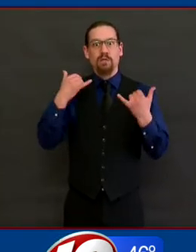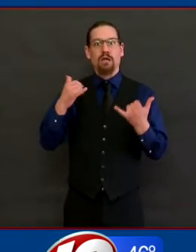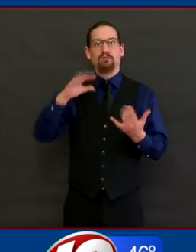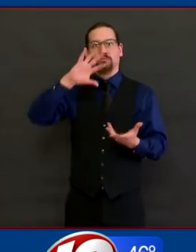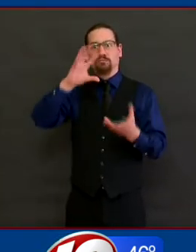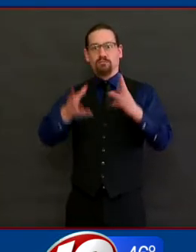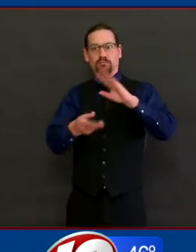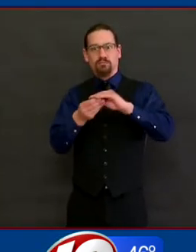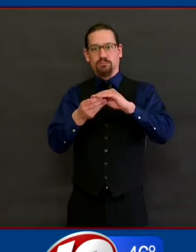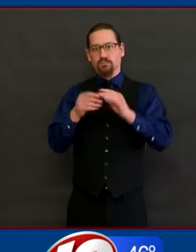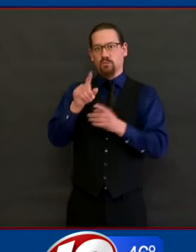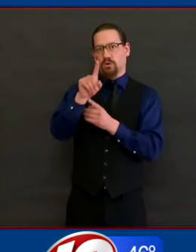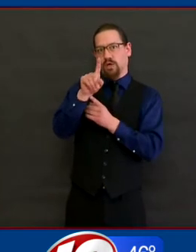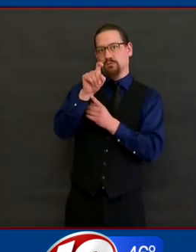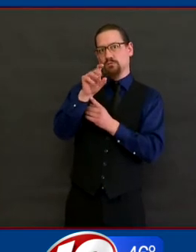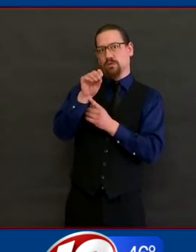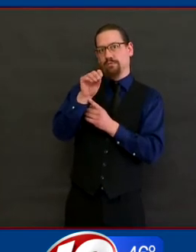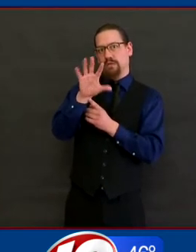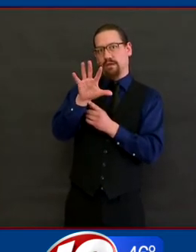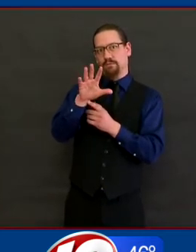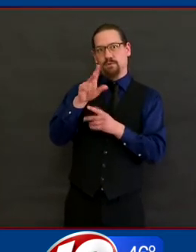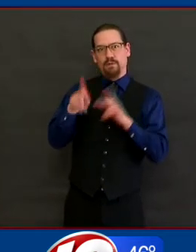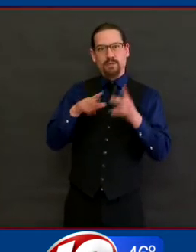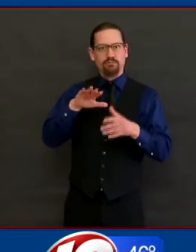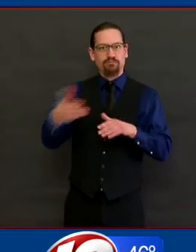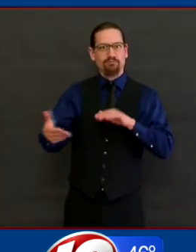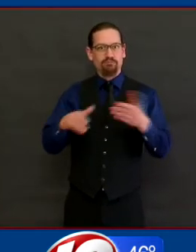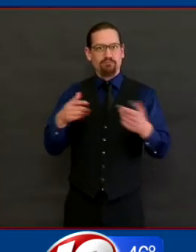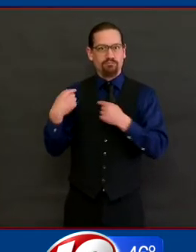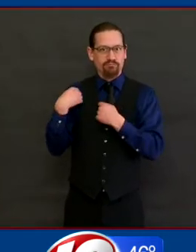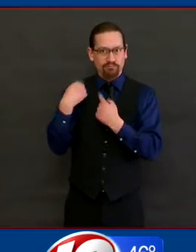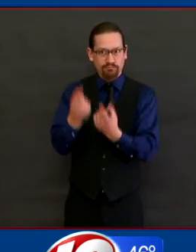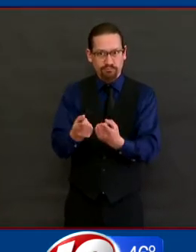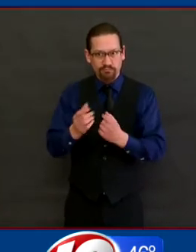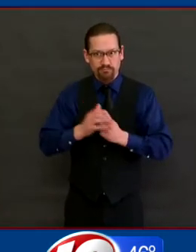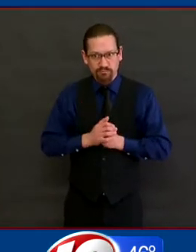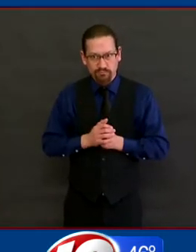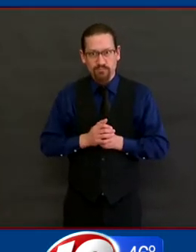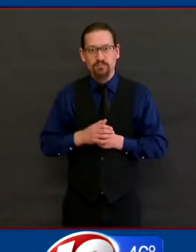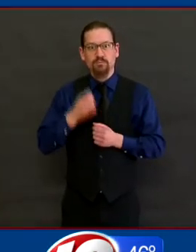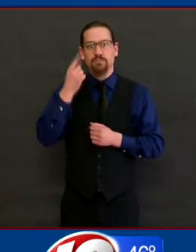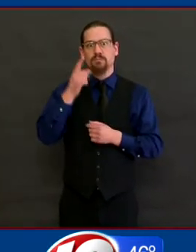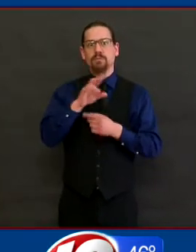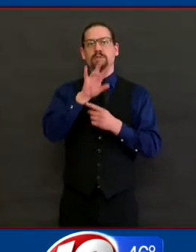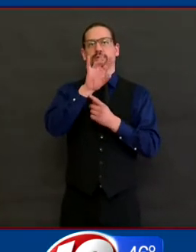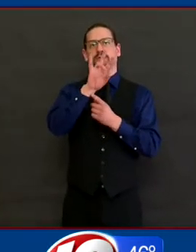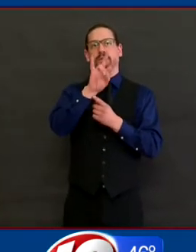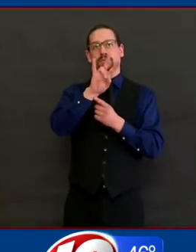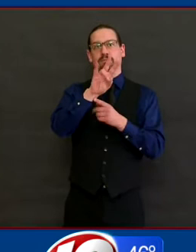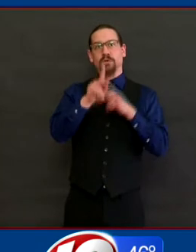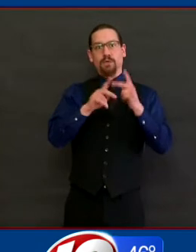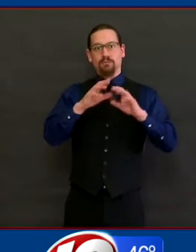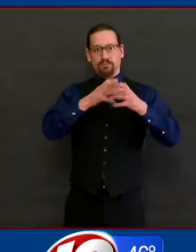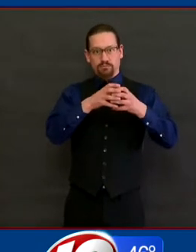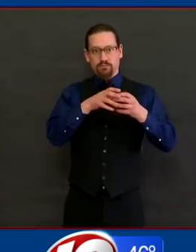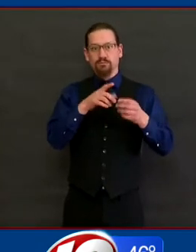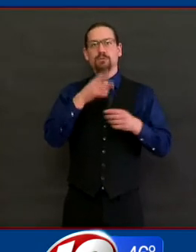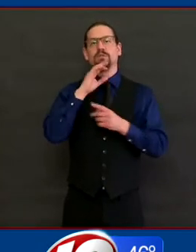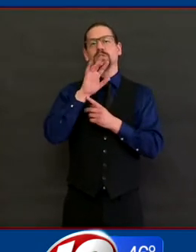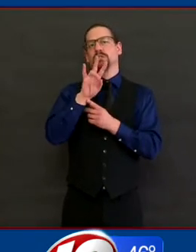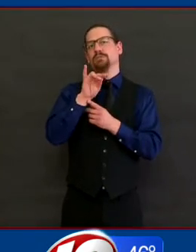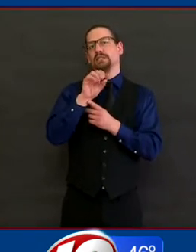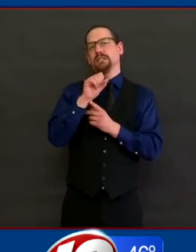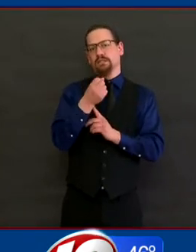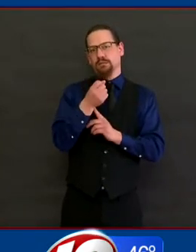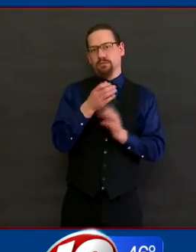Seven people were in their 70s, seven people were in their 80s, four people were in their 90s,